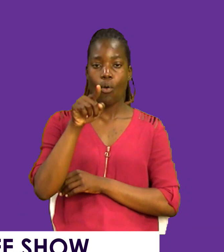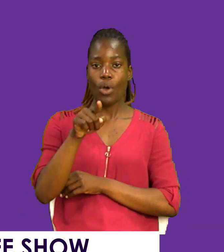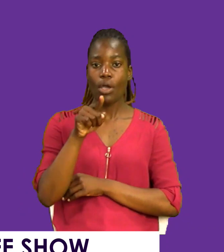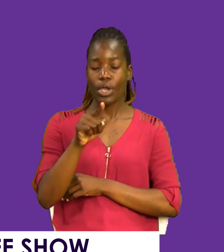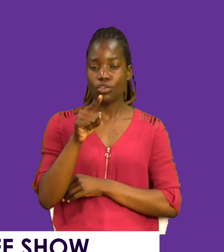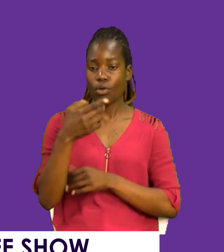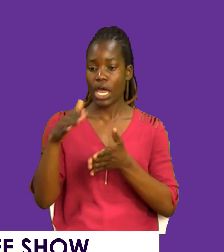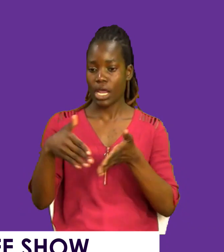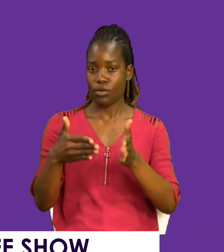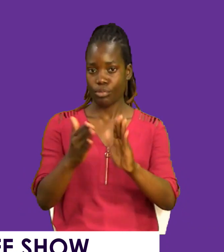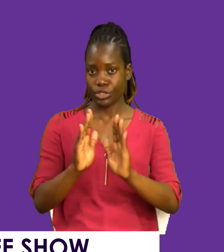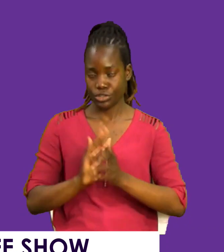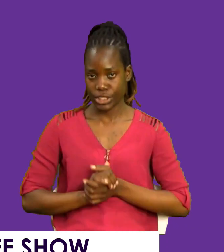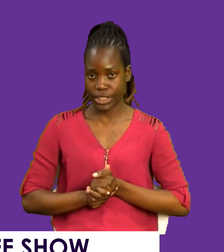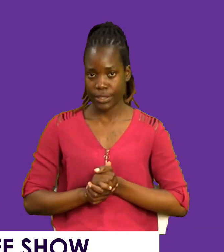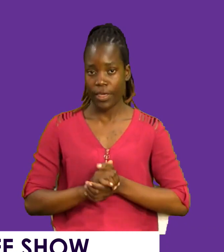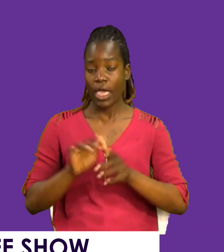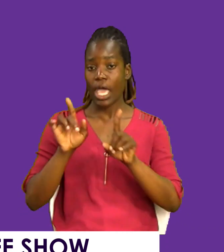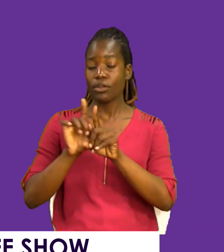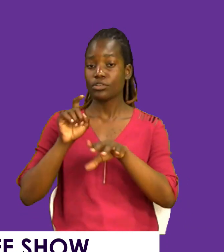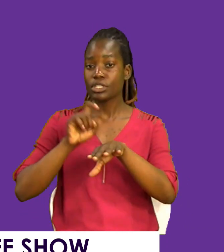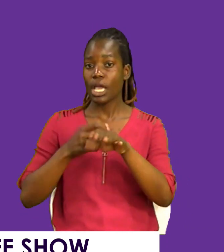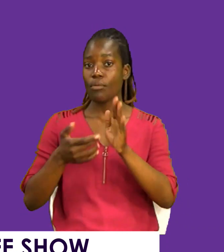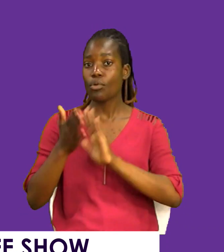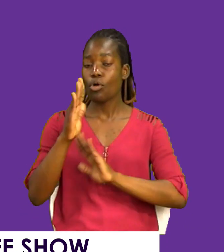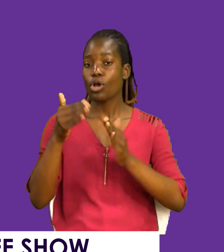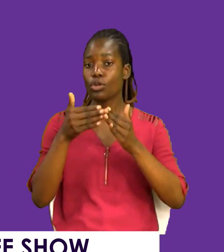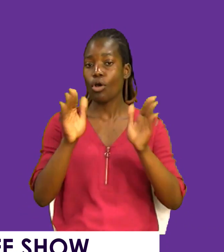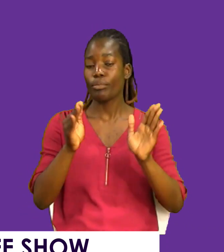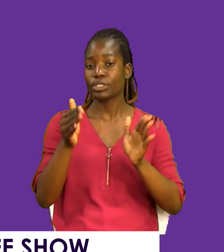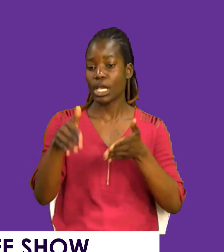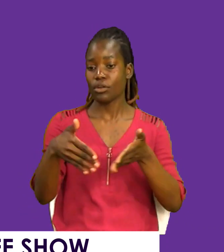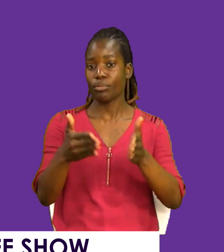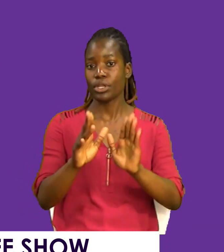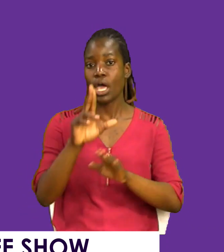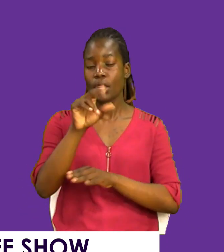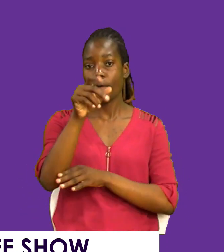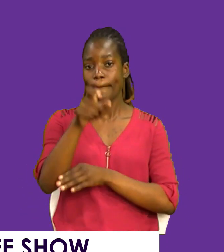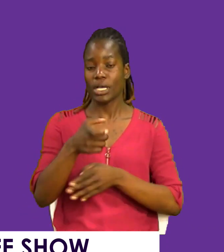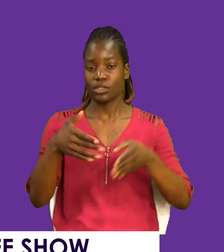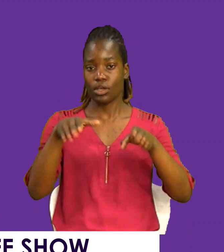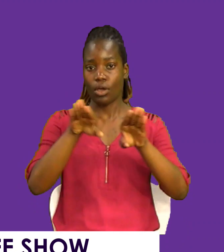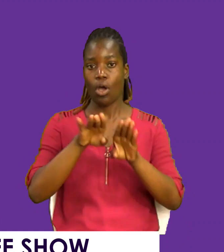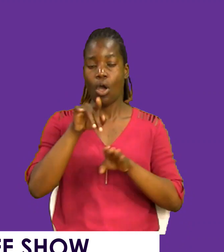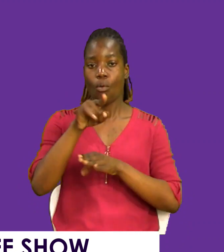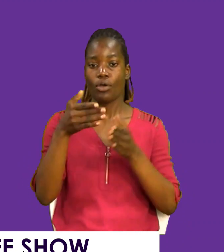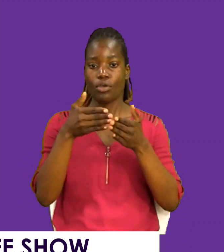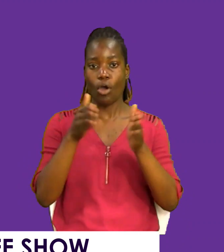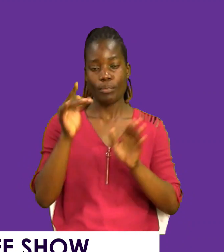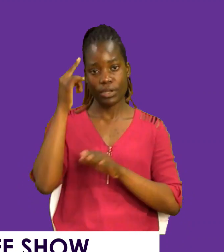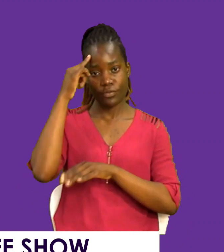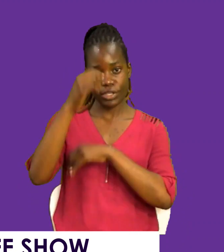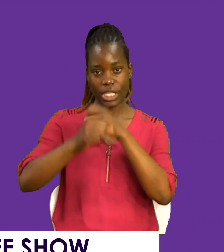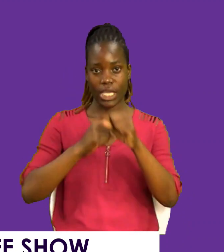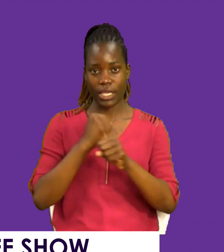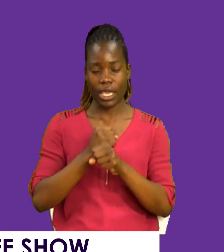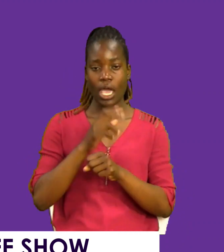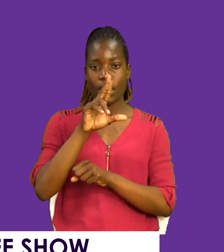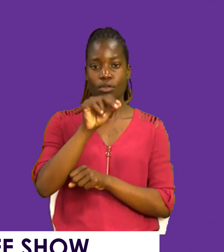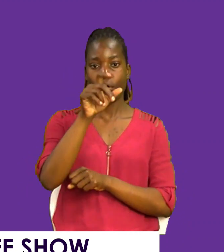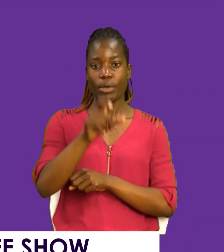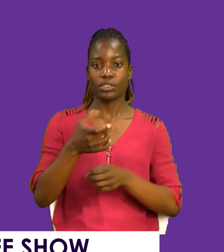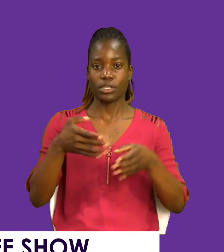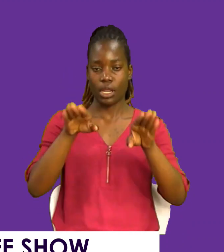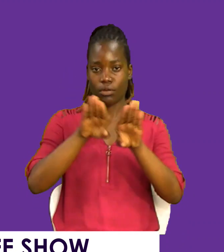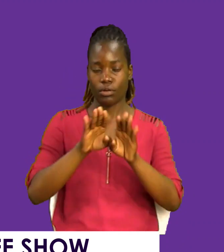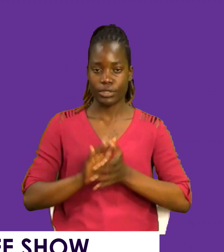a door. You know? And once God opens a door, nobody can shut it. You are opened for the year. Nobody can